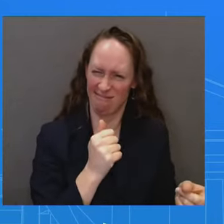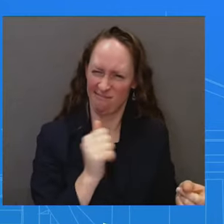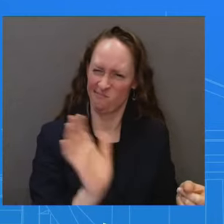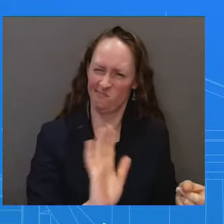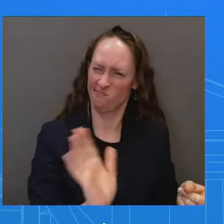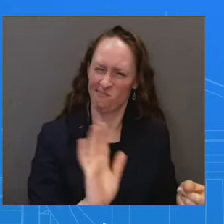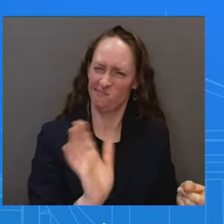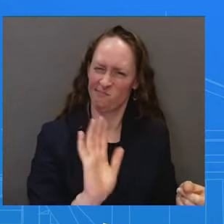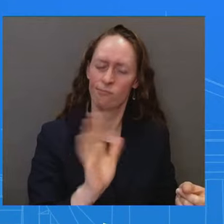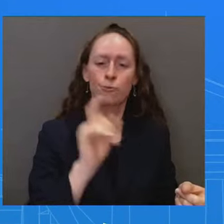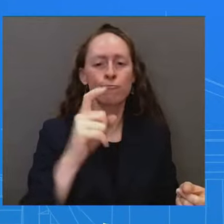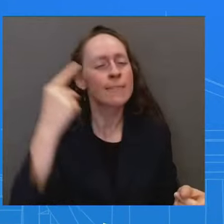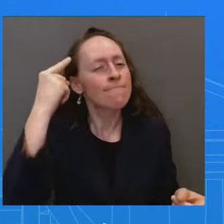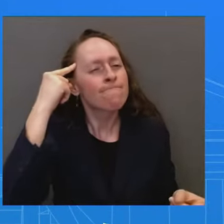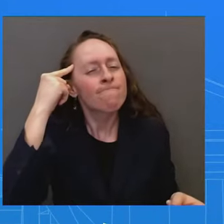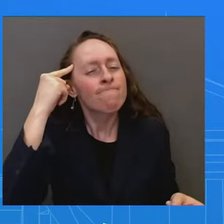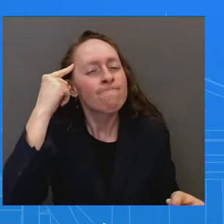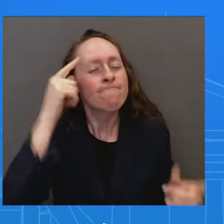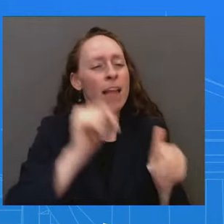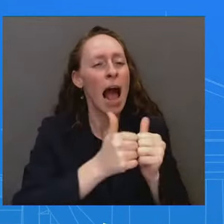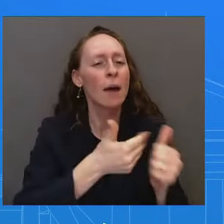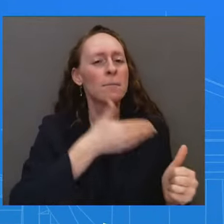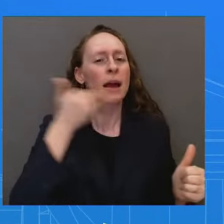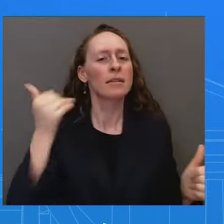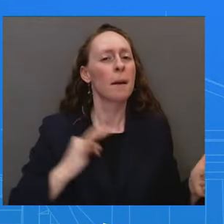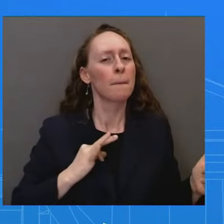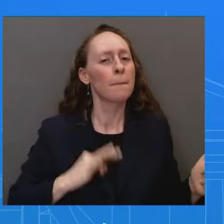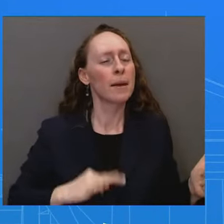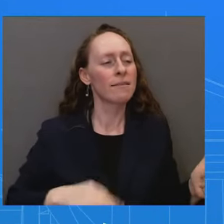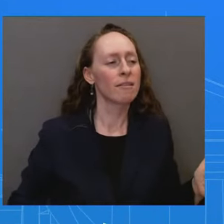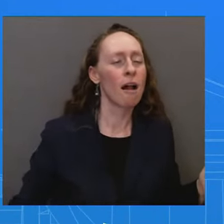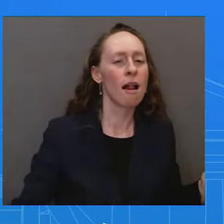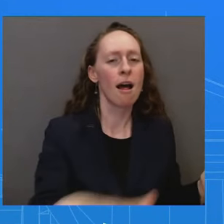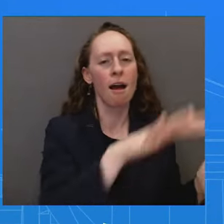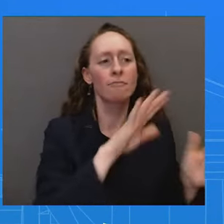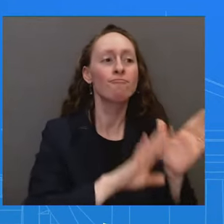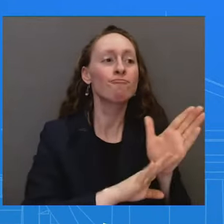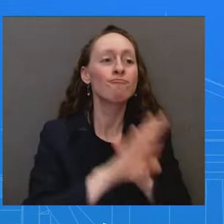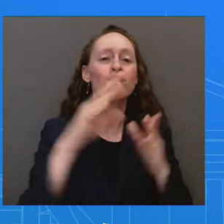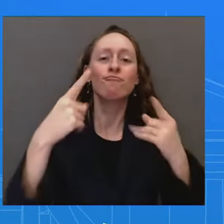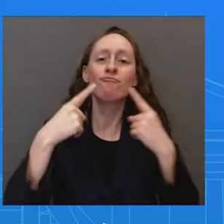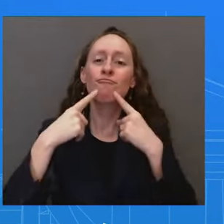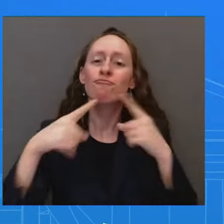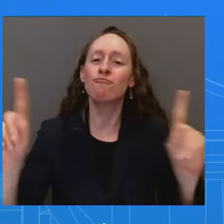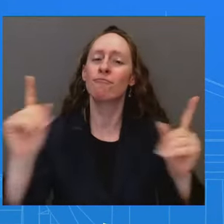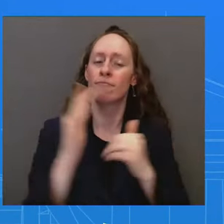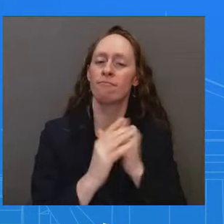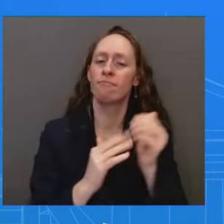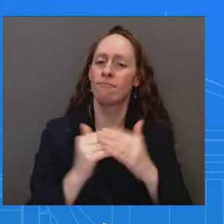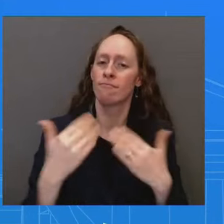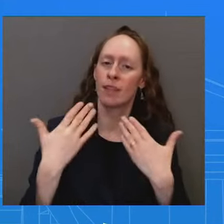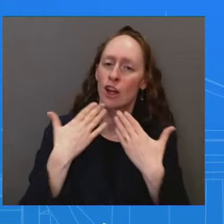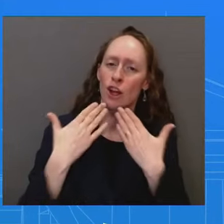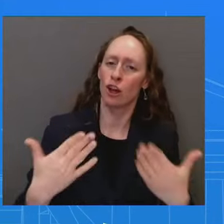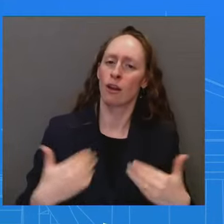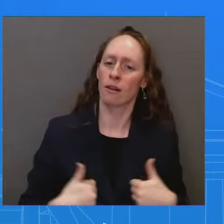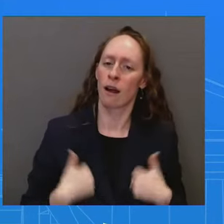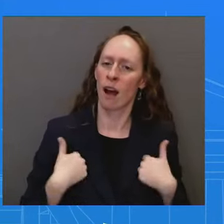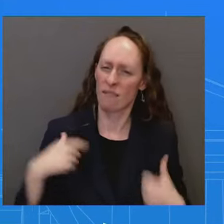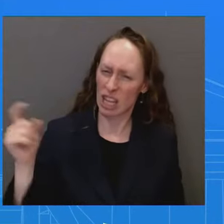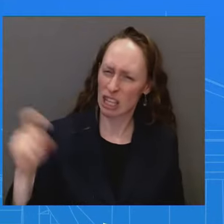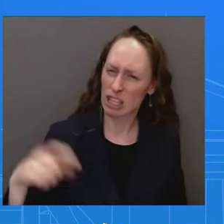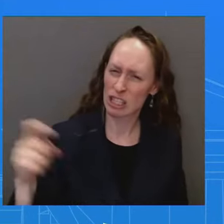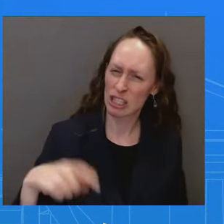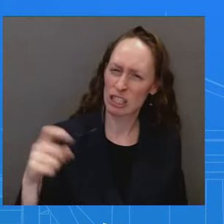And so, you know, it is, uh, it is, uh, it is cr- cr cr- uh, cr- unacceptable